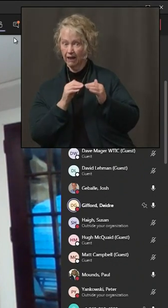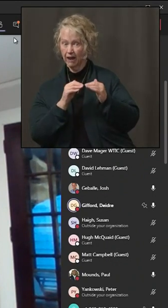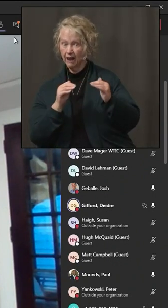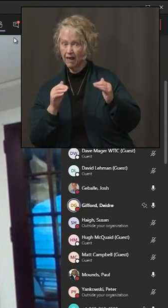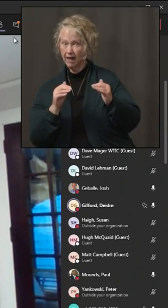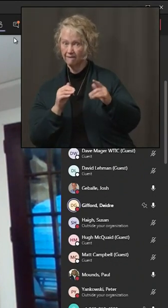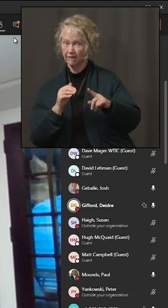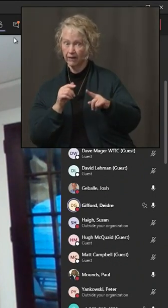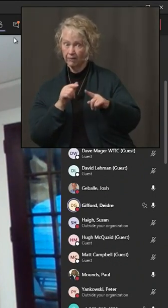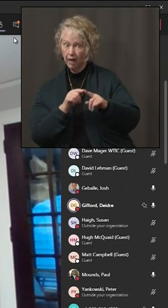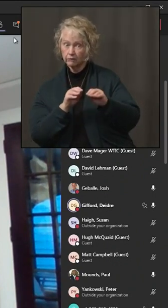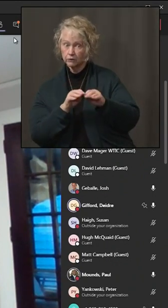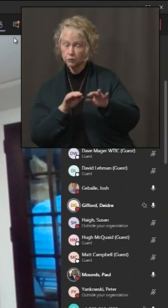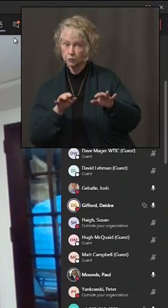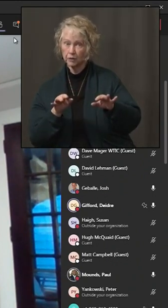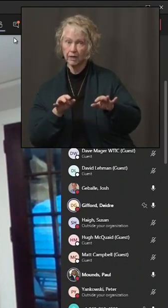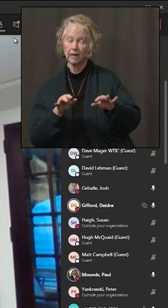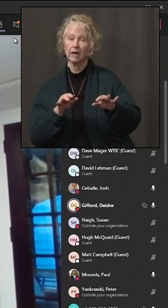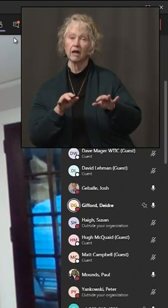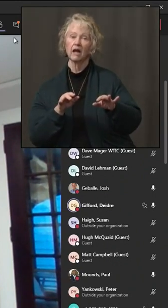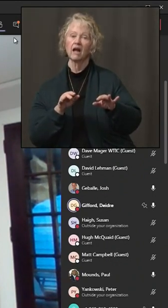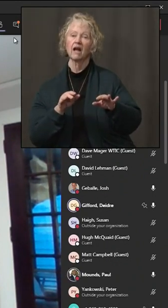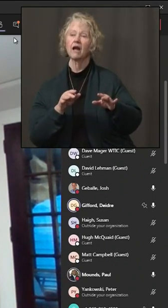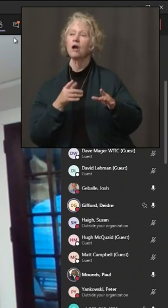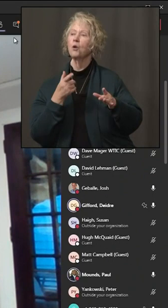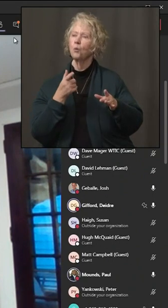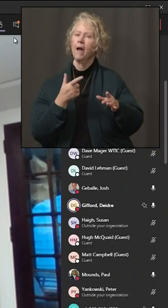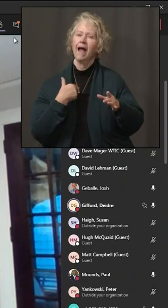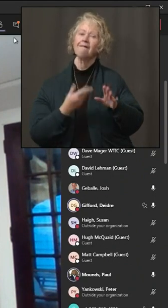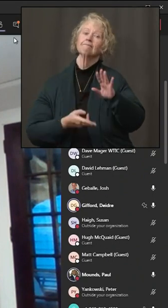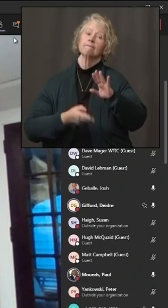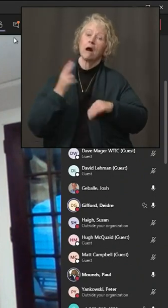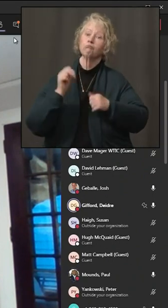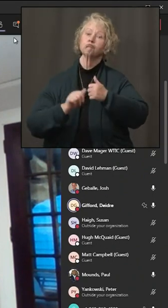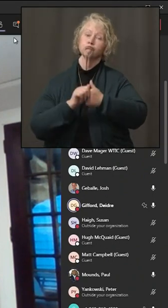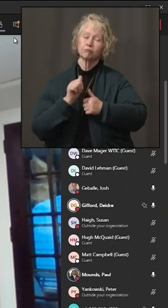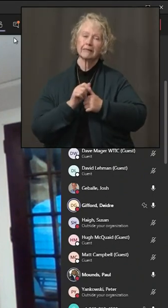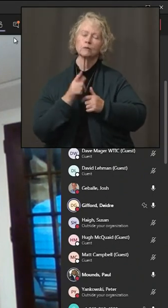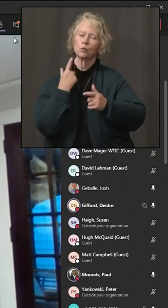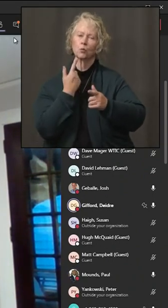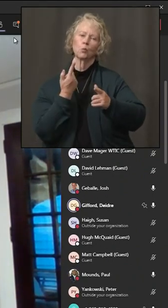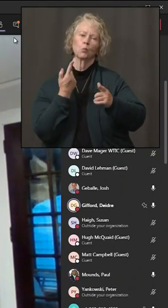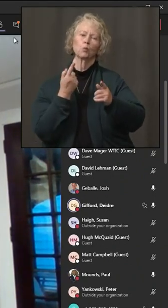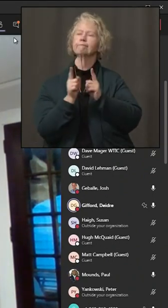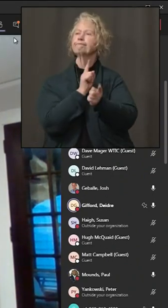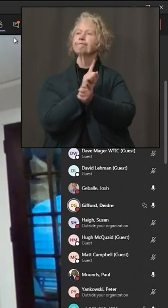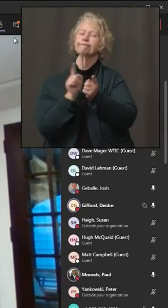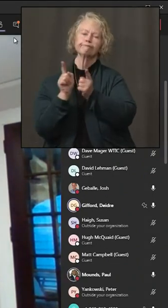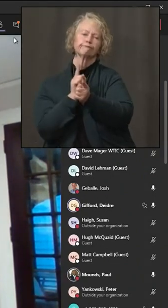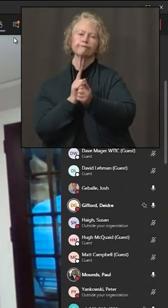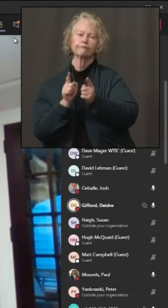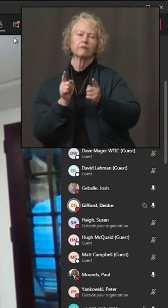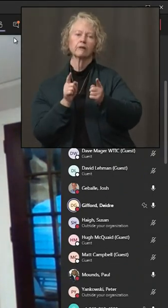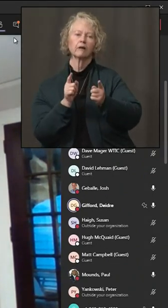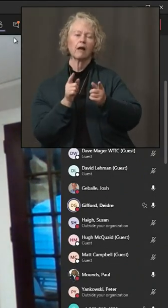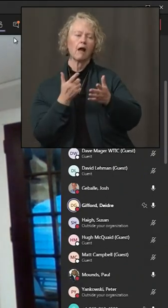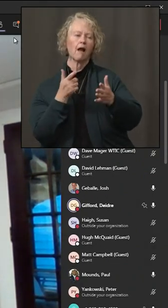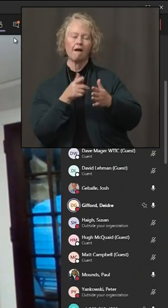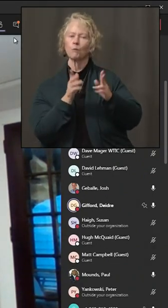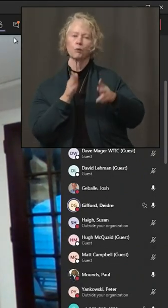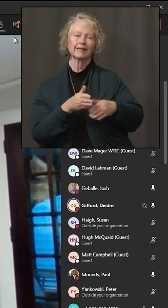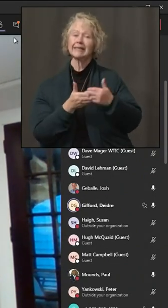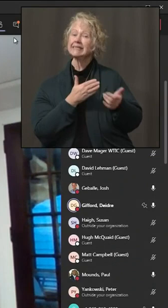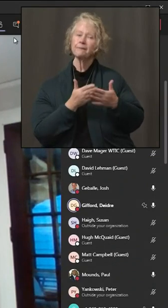this virus, your odds of bumping into somebody in any kind of activity, whether it's low risk, medium risk or high